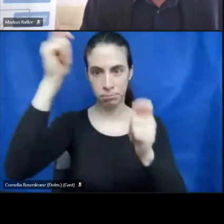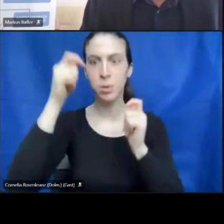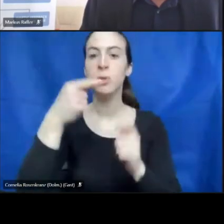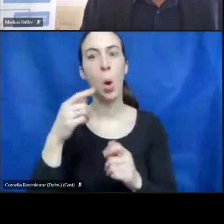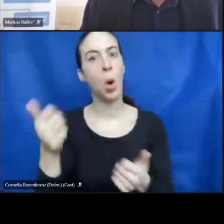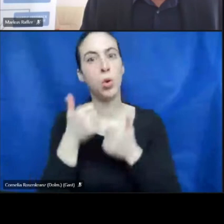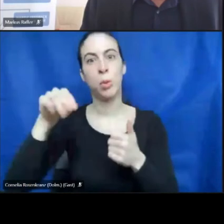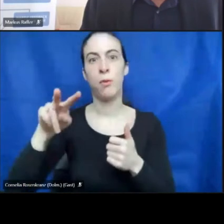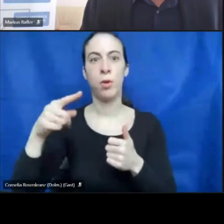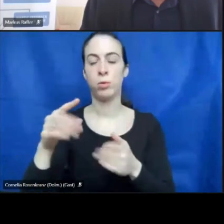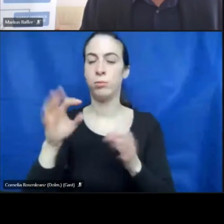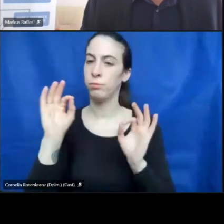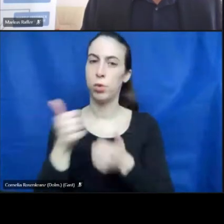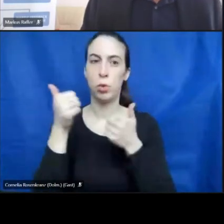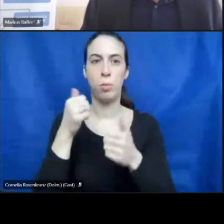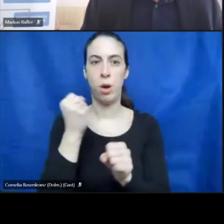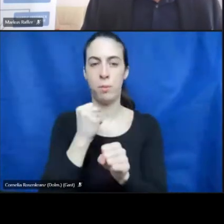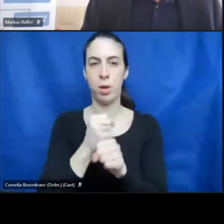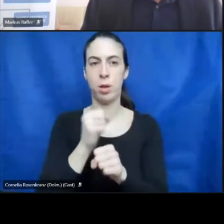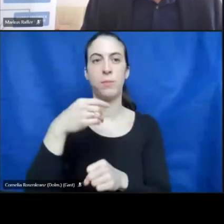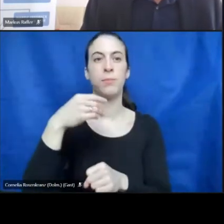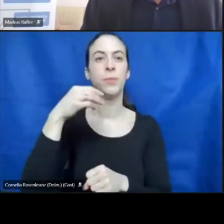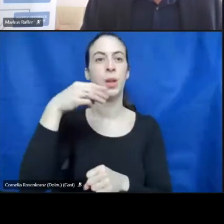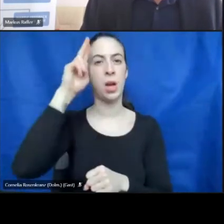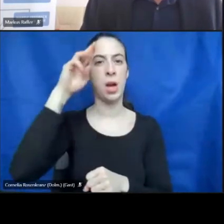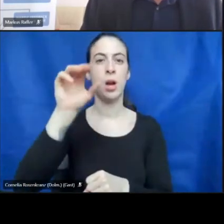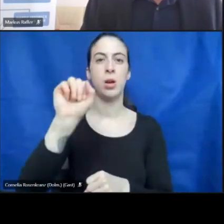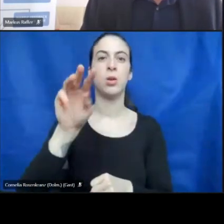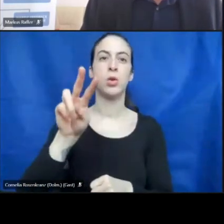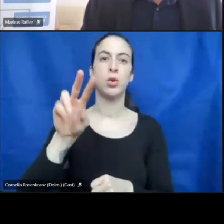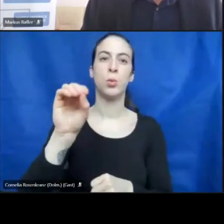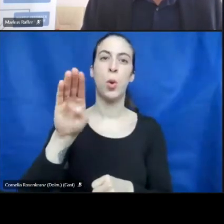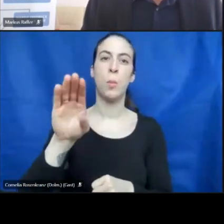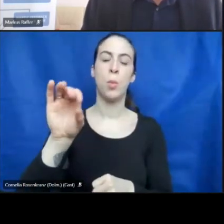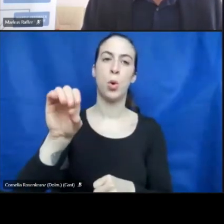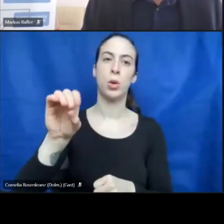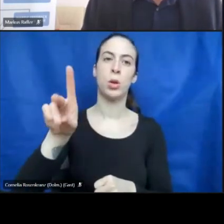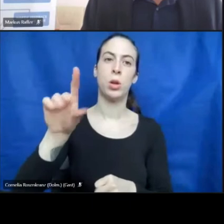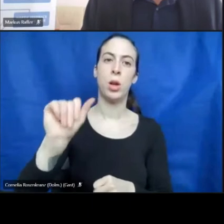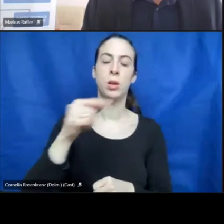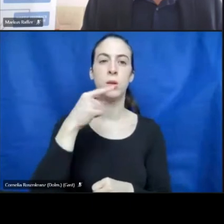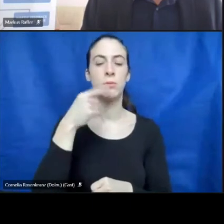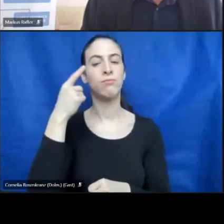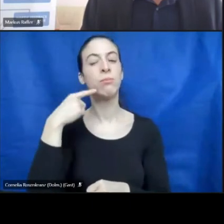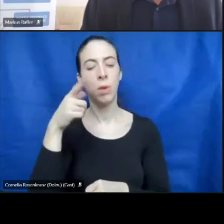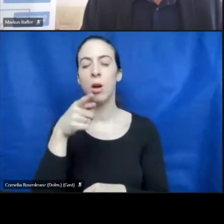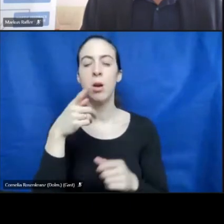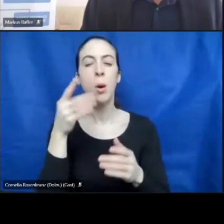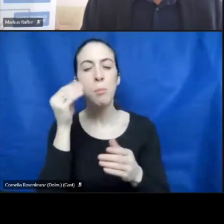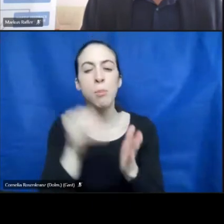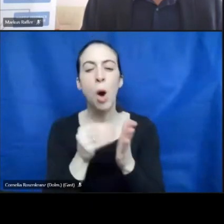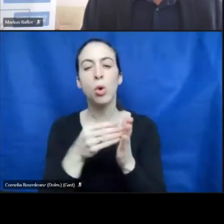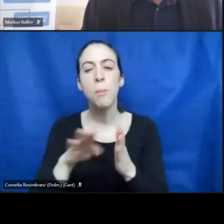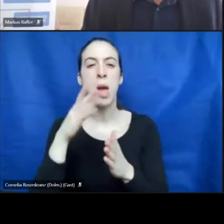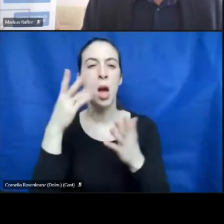Mr. Swoboda says, We would need more professional statuses which promote the basic